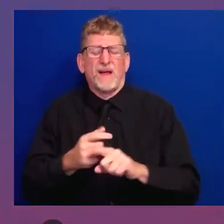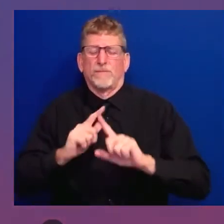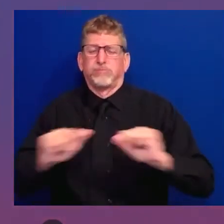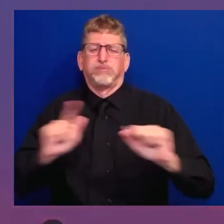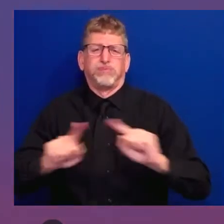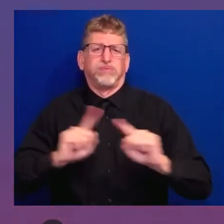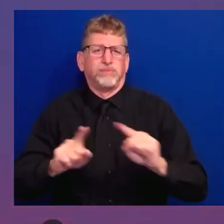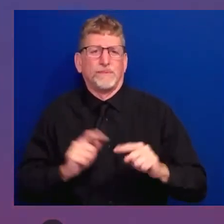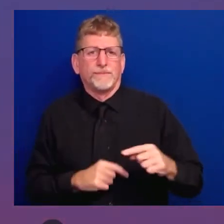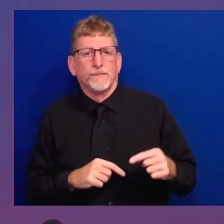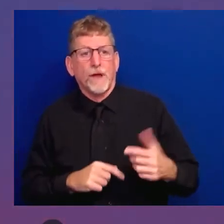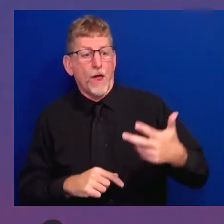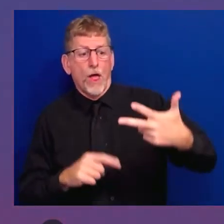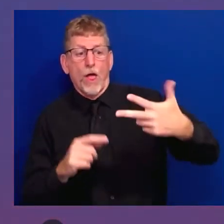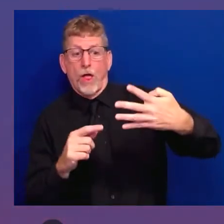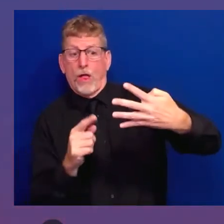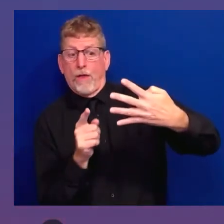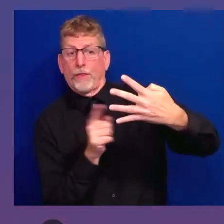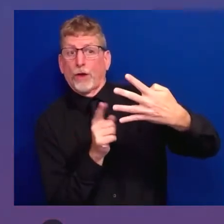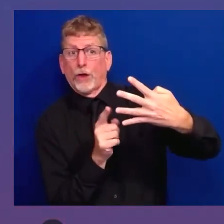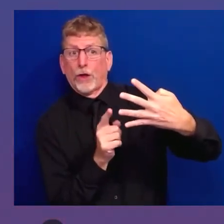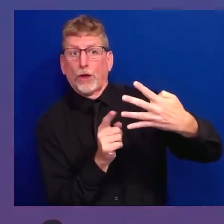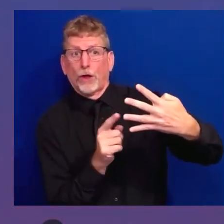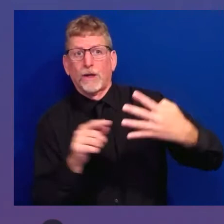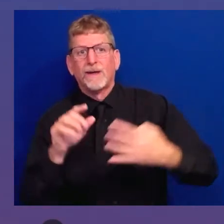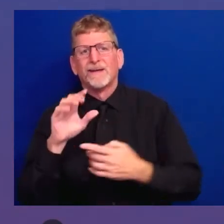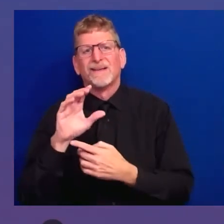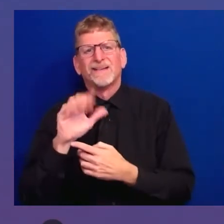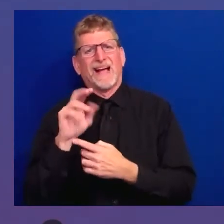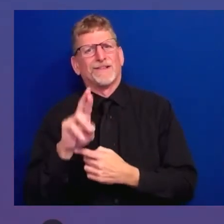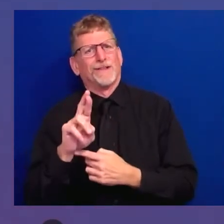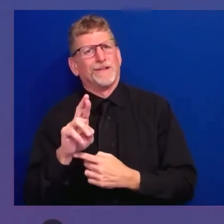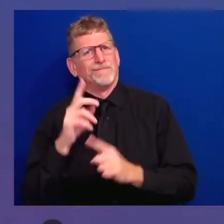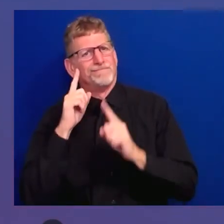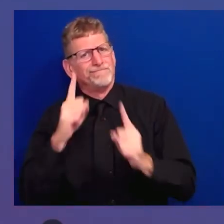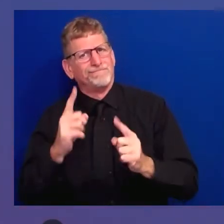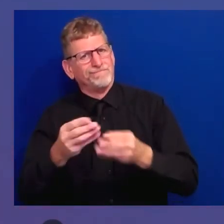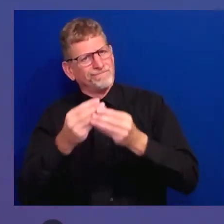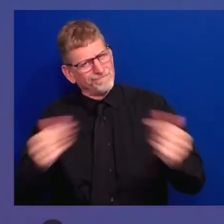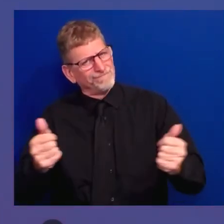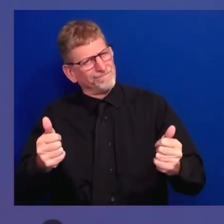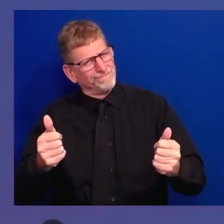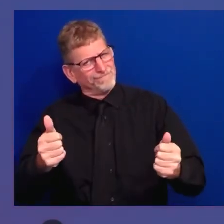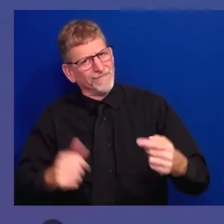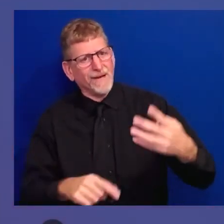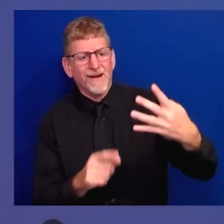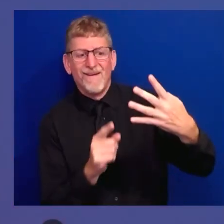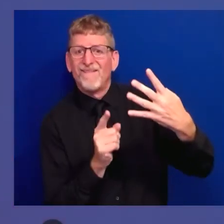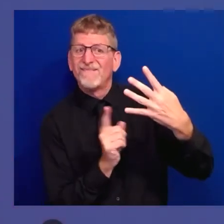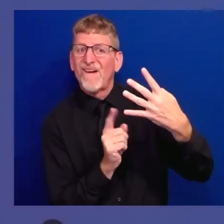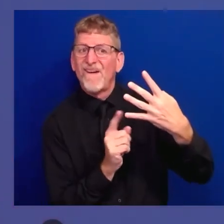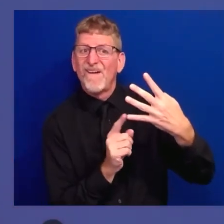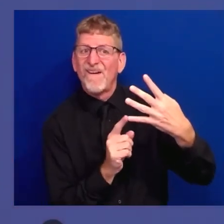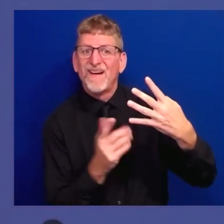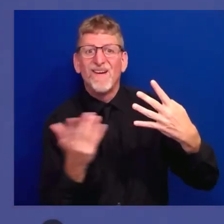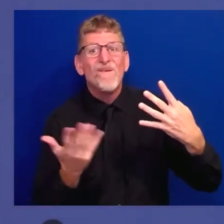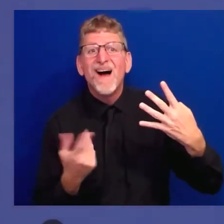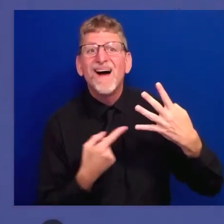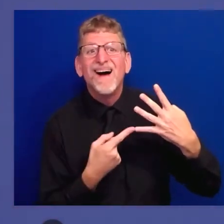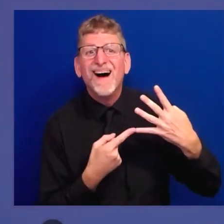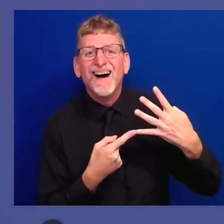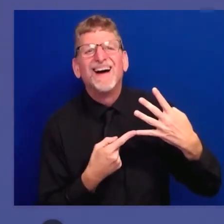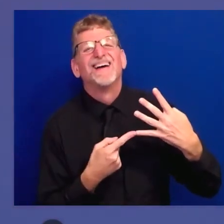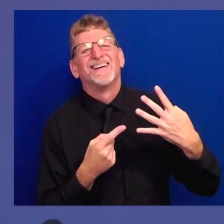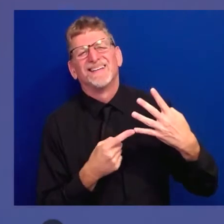And fourth is supporting our veterans, fully supporting them. These are the issues that unite us because of the impact of America in every single